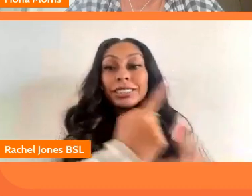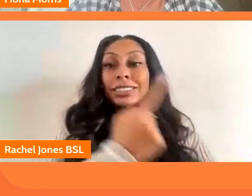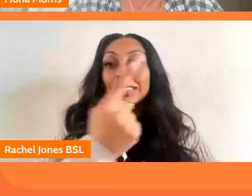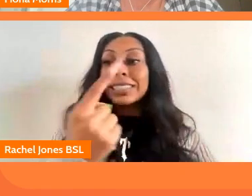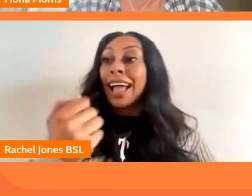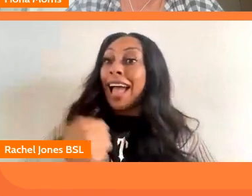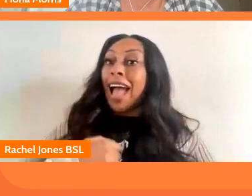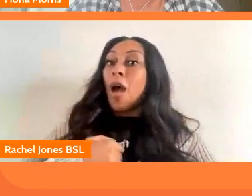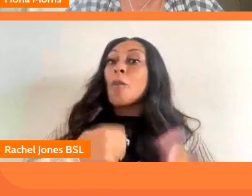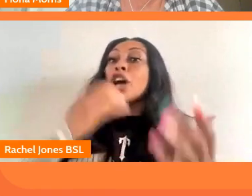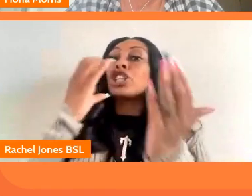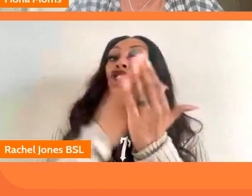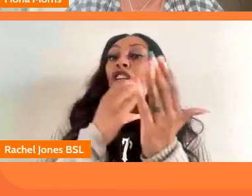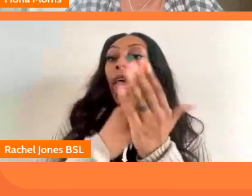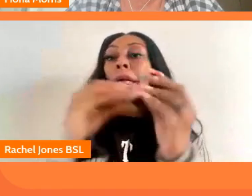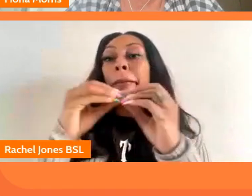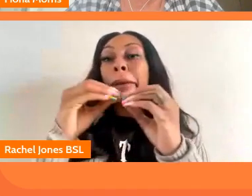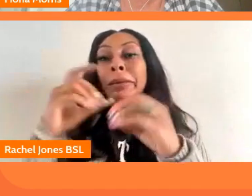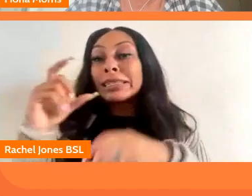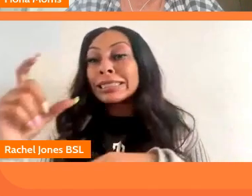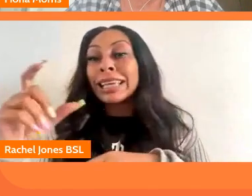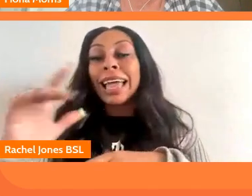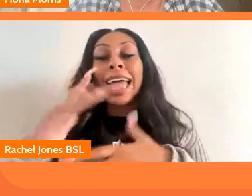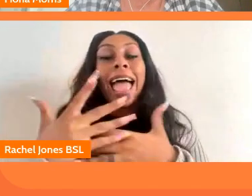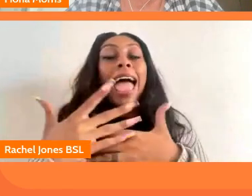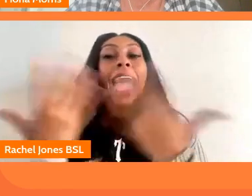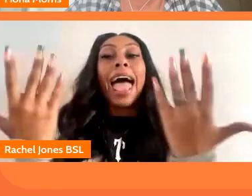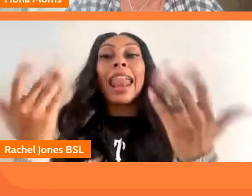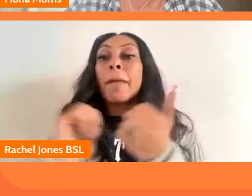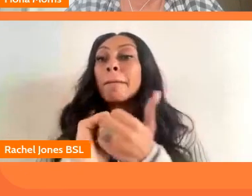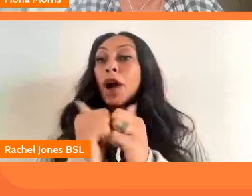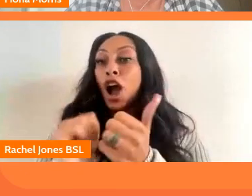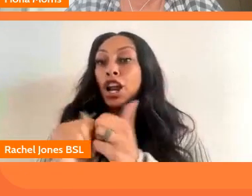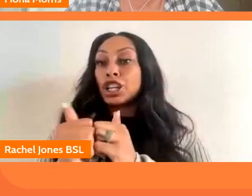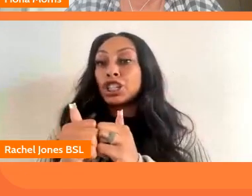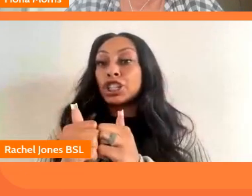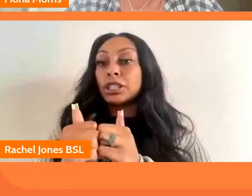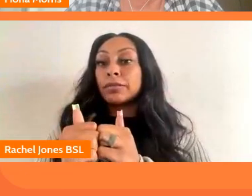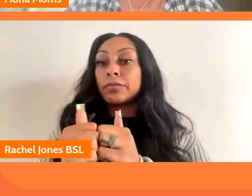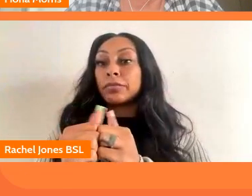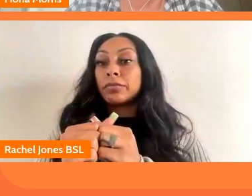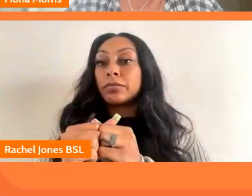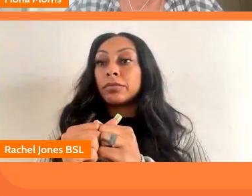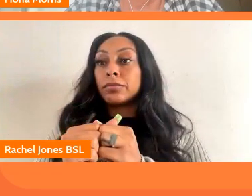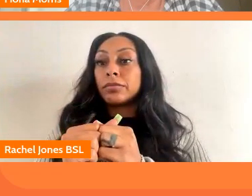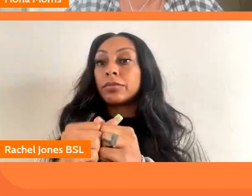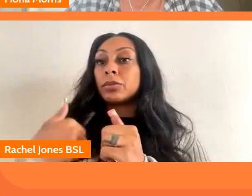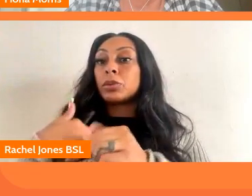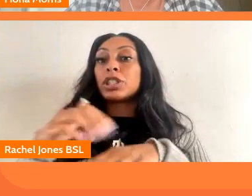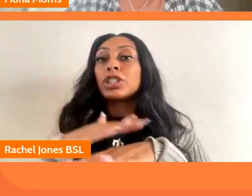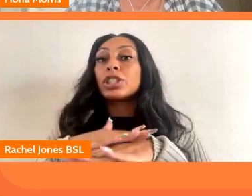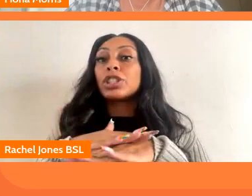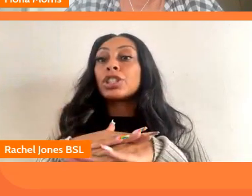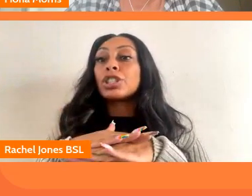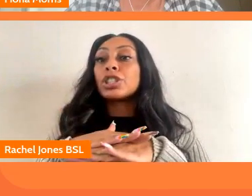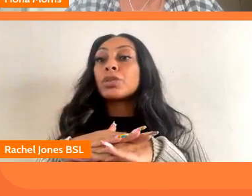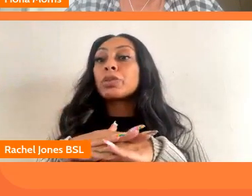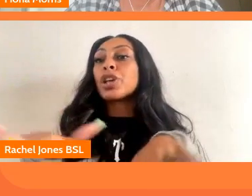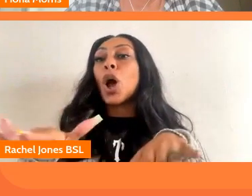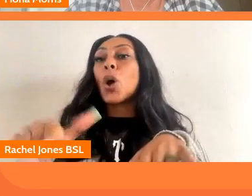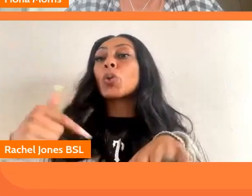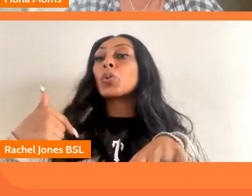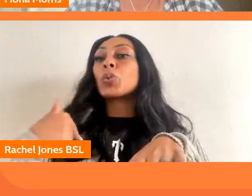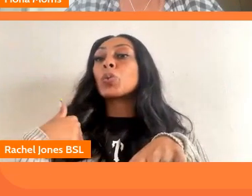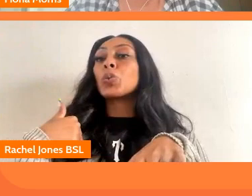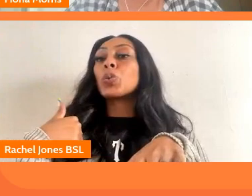when we get involved in partnerships or in any work we collectively as a team we don't we don't um we